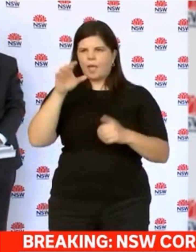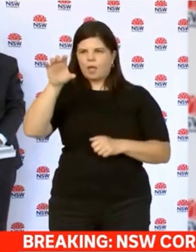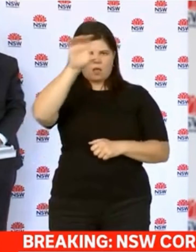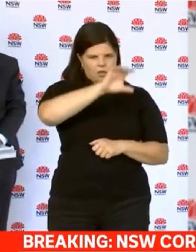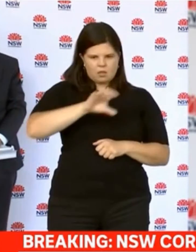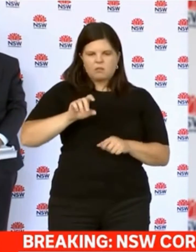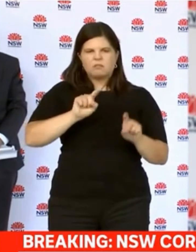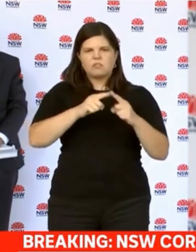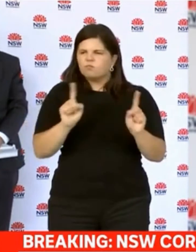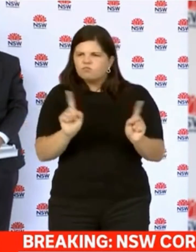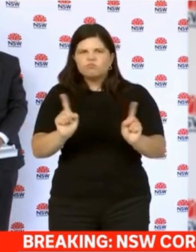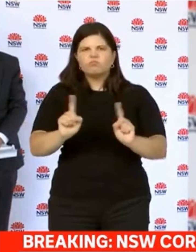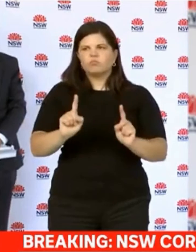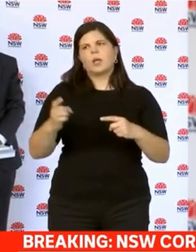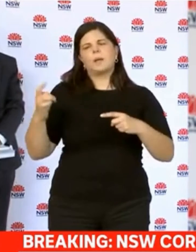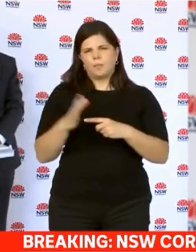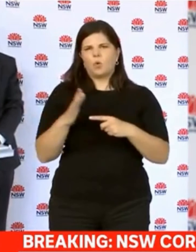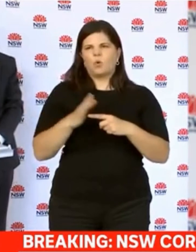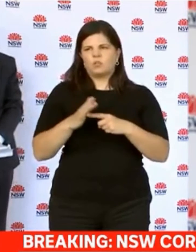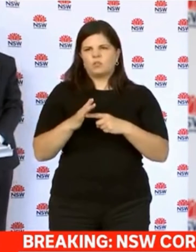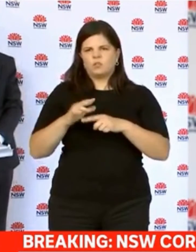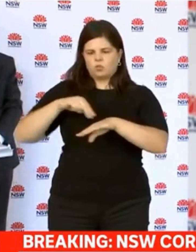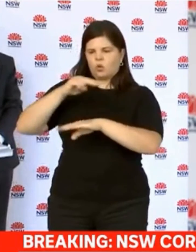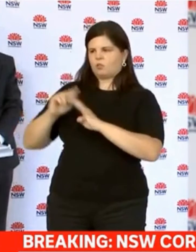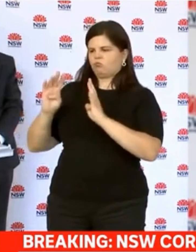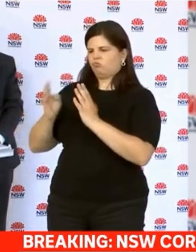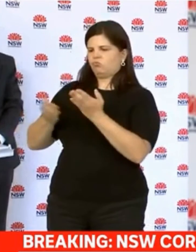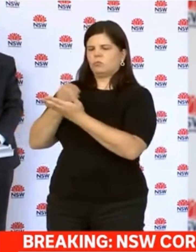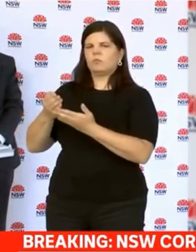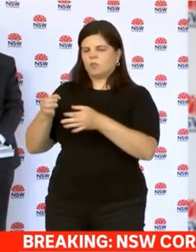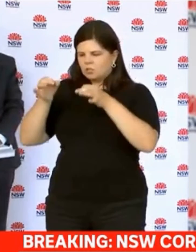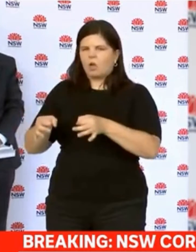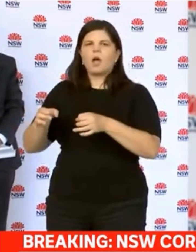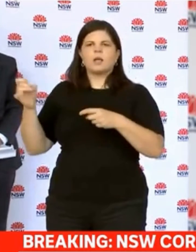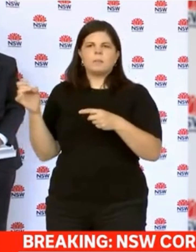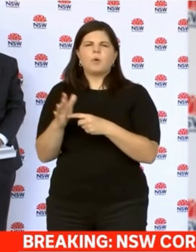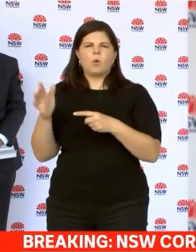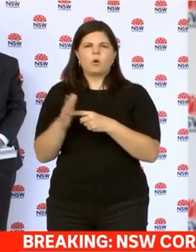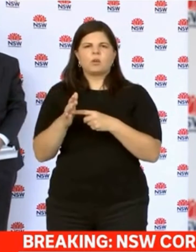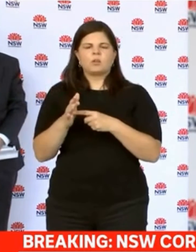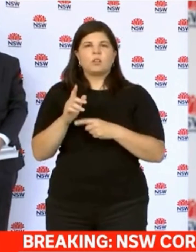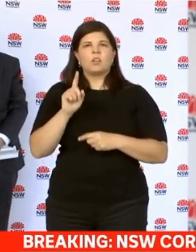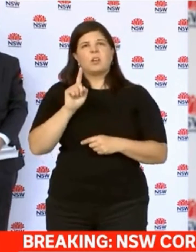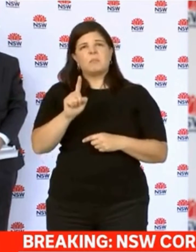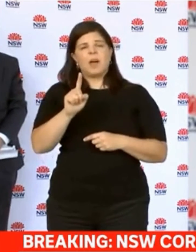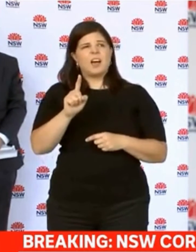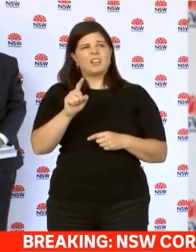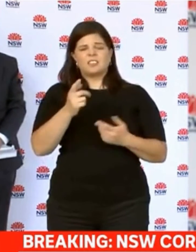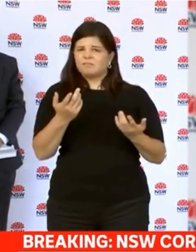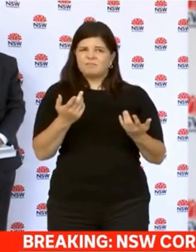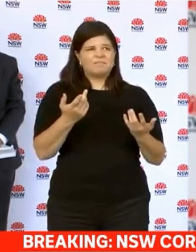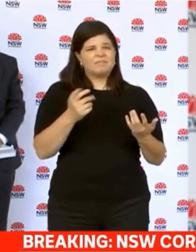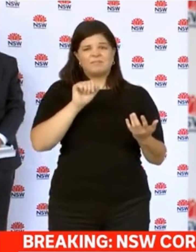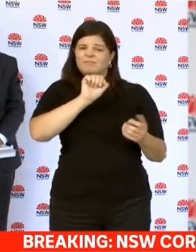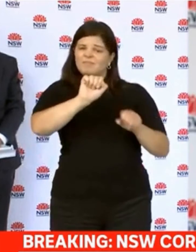critical. And those decisions that we take from National Cabinet are also critical. But how you get to those decisions or how you get to those targets